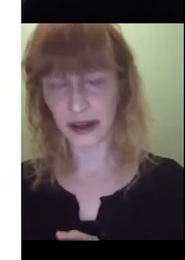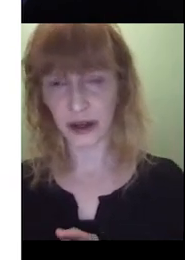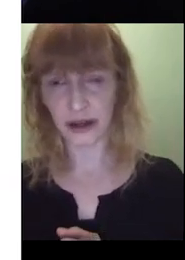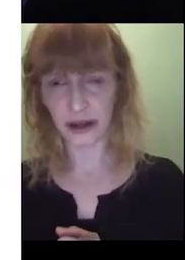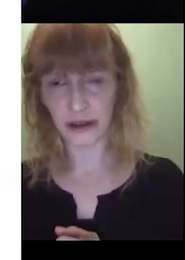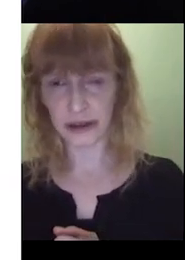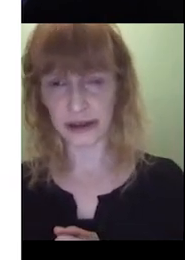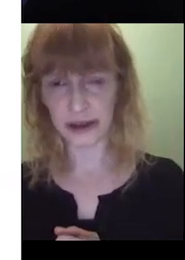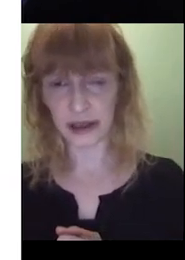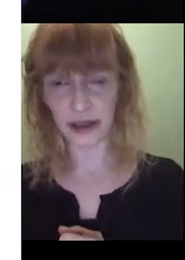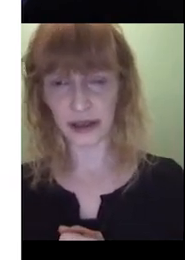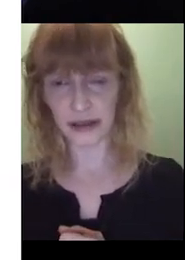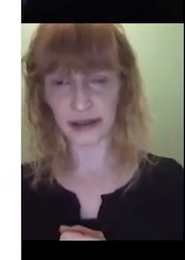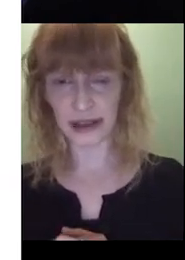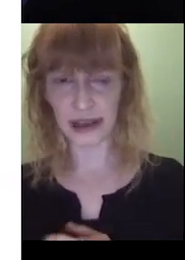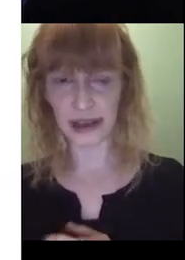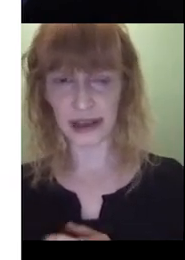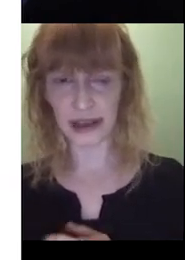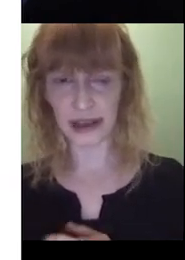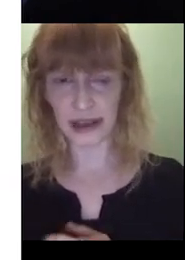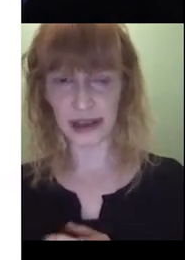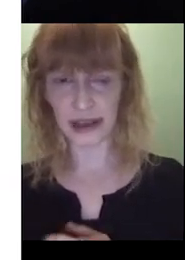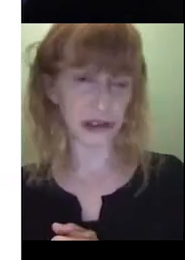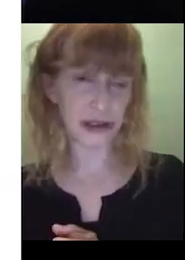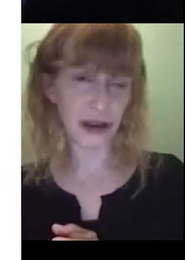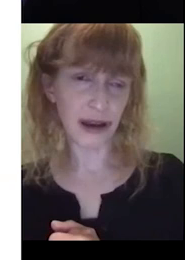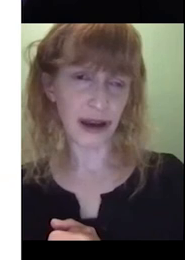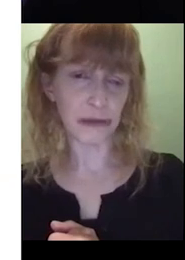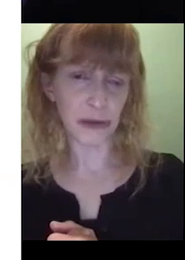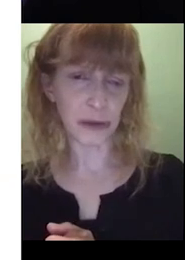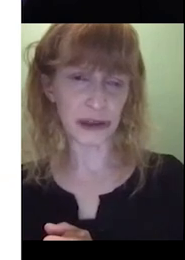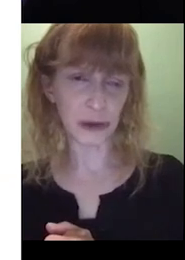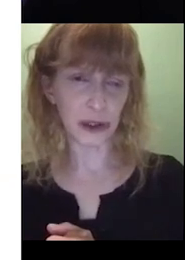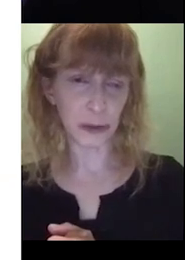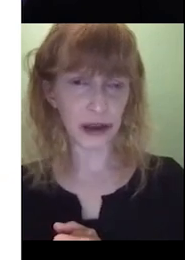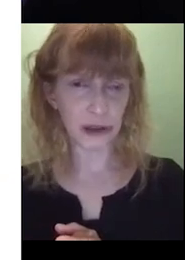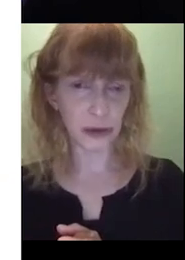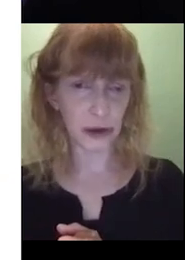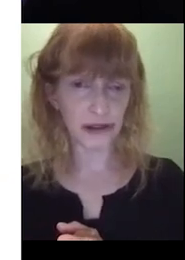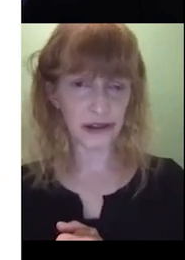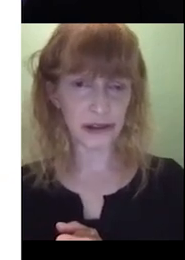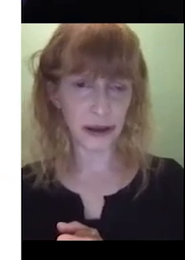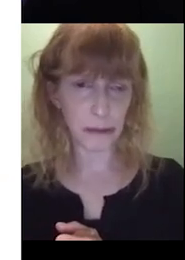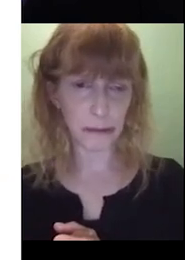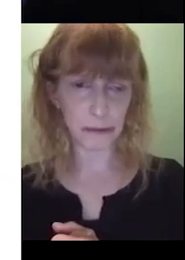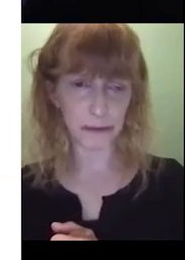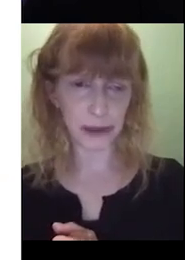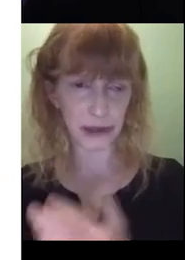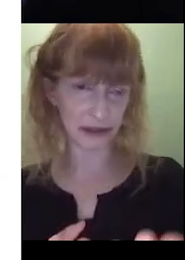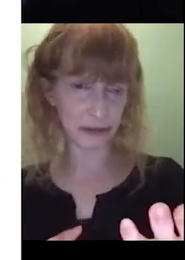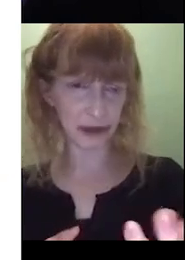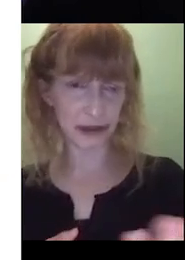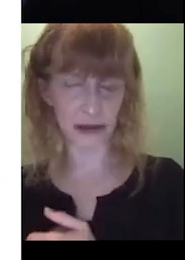And the other thing I have been thinking about is again, thinking about repetition. Um, so when we get to a new page, we might, um,